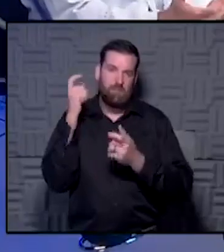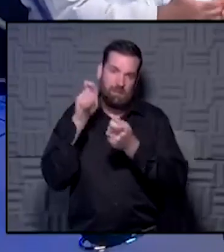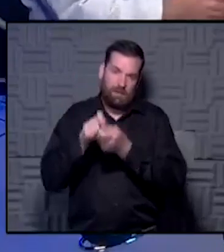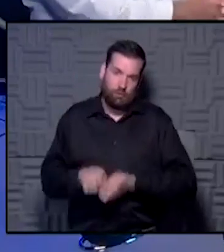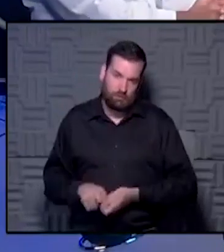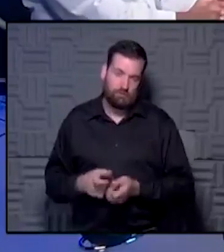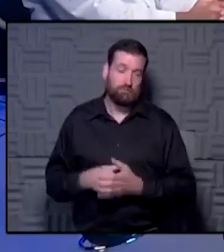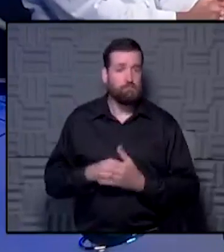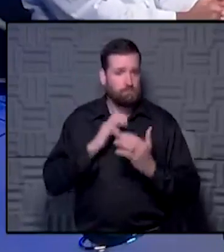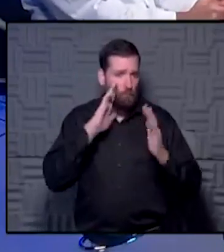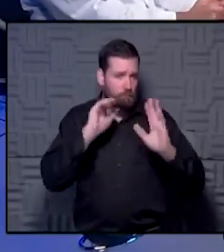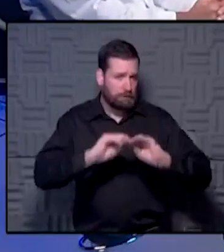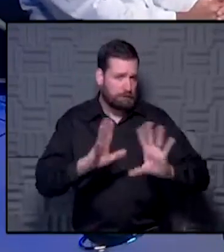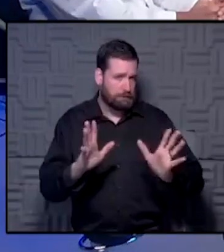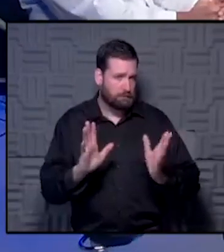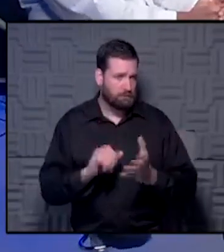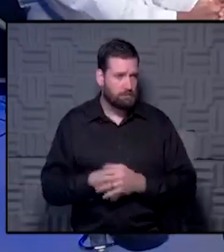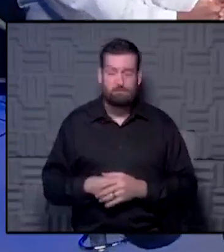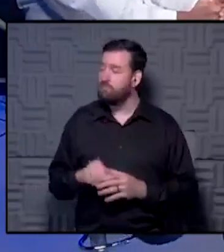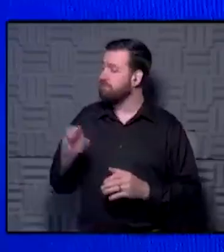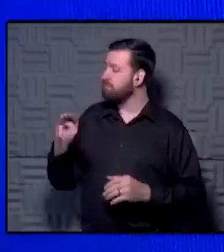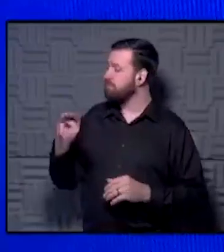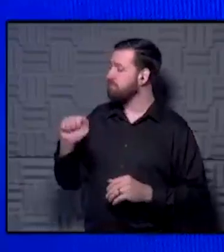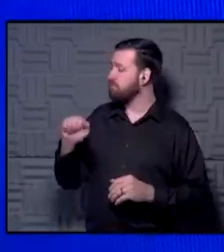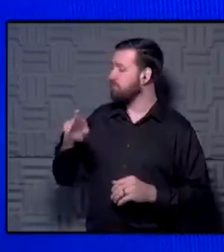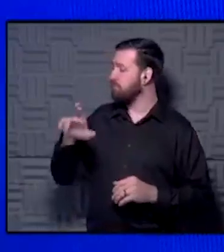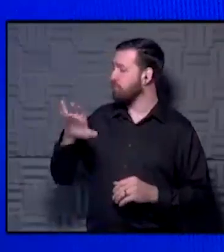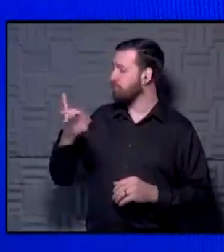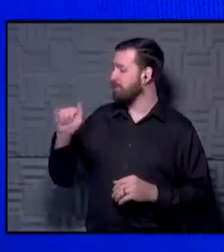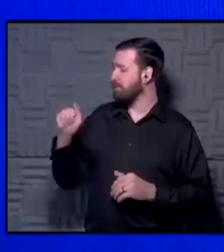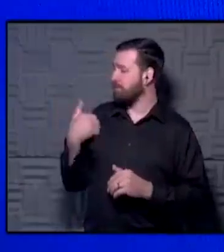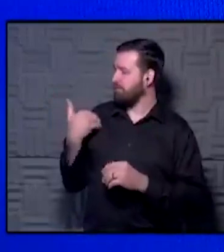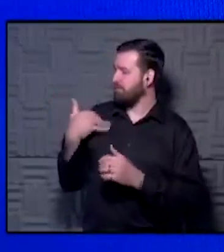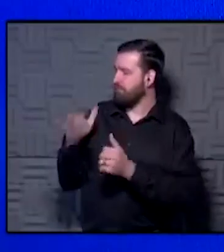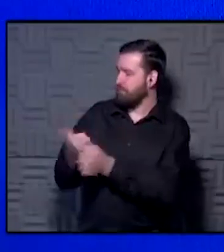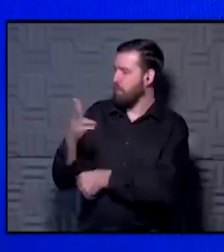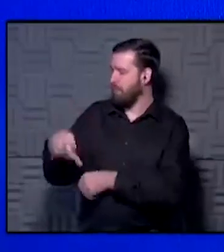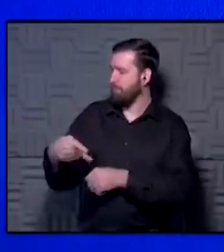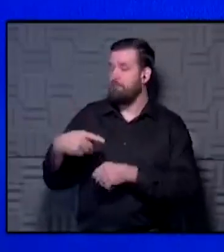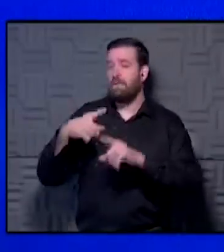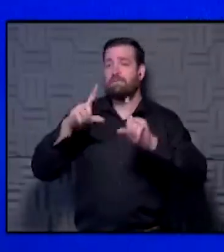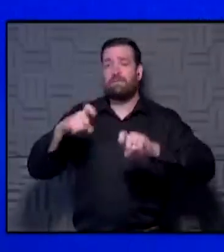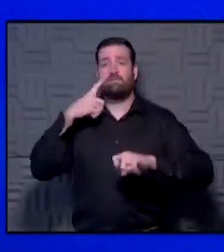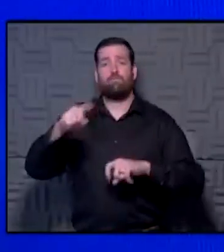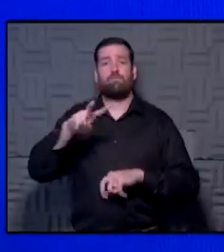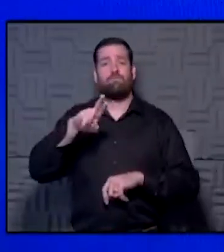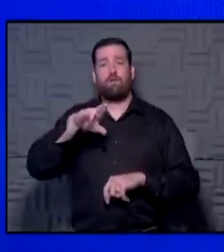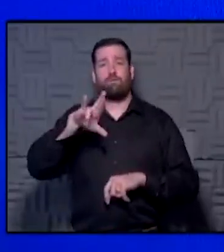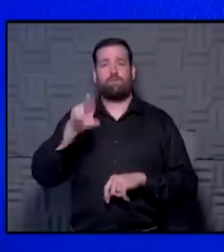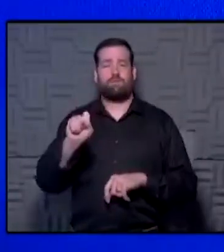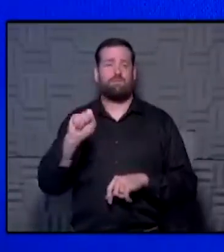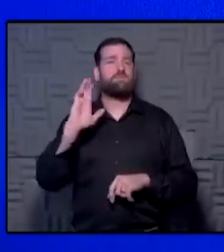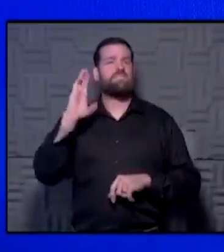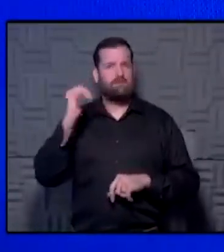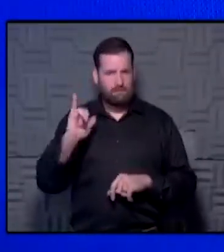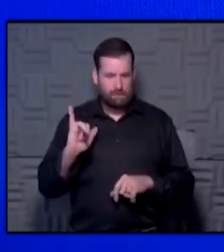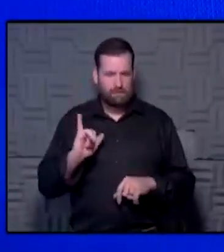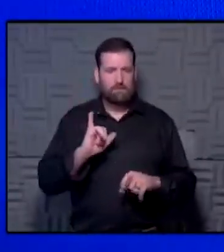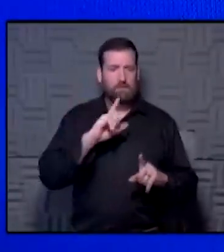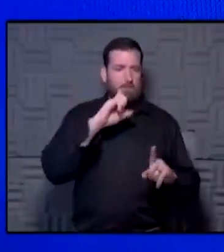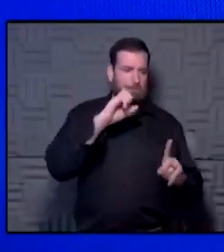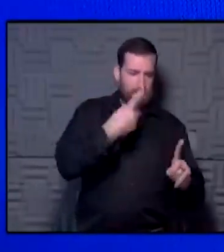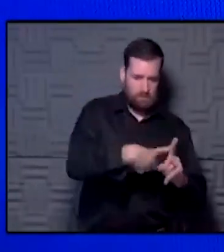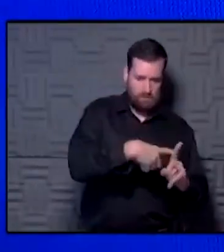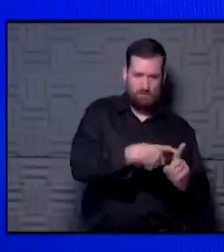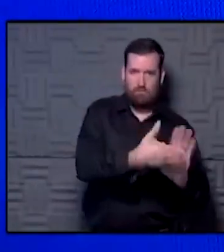hopefully that helped answer that question. And Marcia has kind of a follow-up question. She said, when testing for the virus, it seems like all positives are called COVID